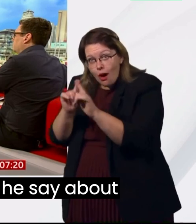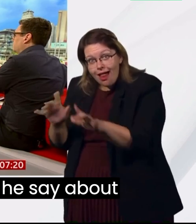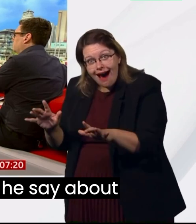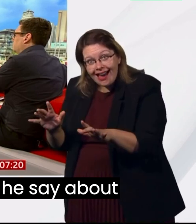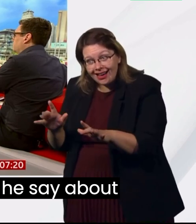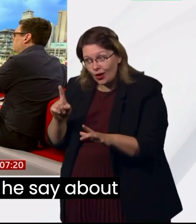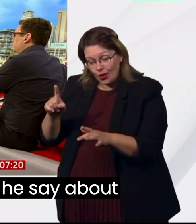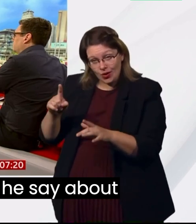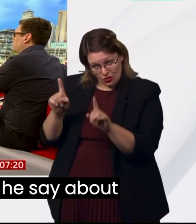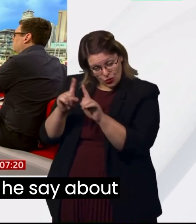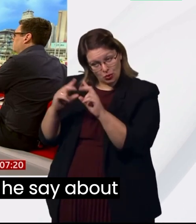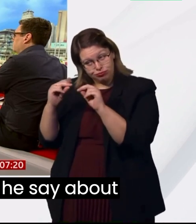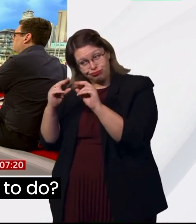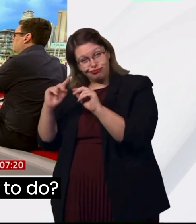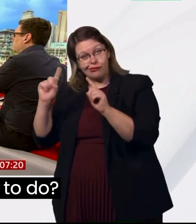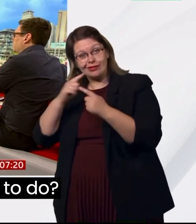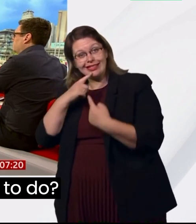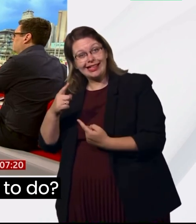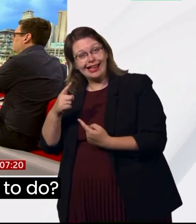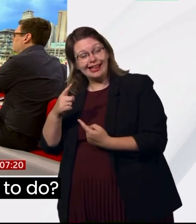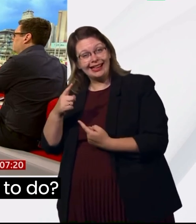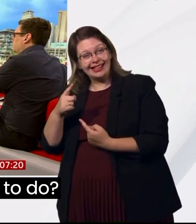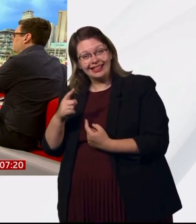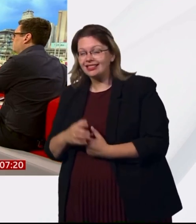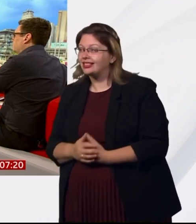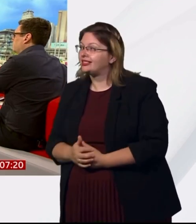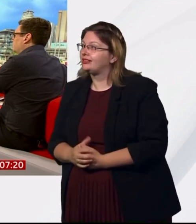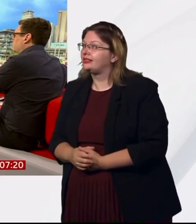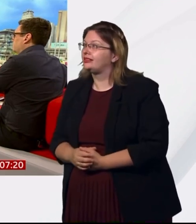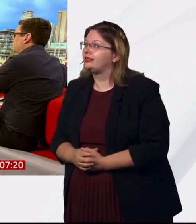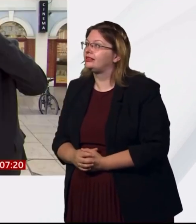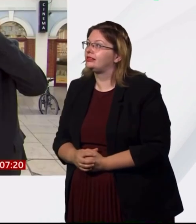was like and what did he say about the work he wanted to do?